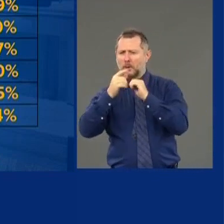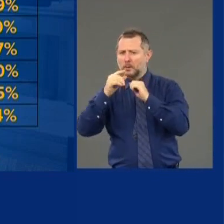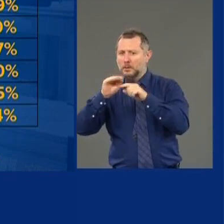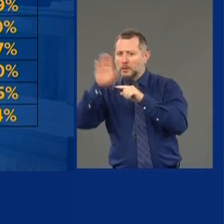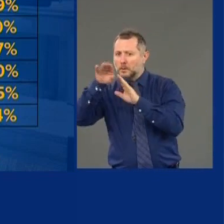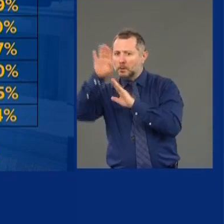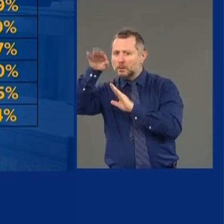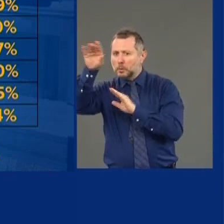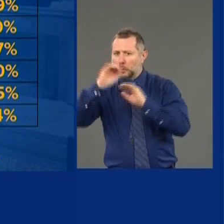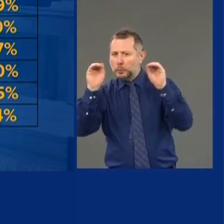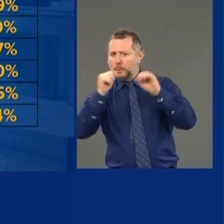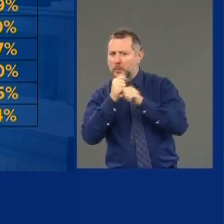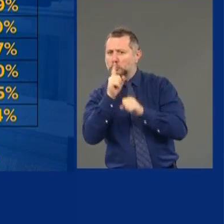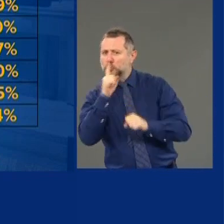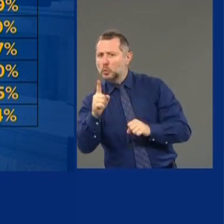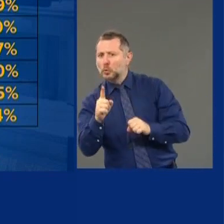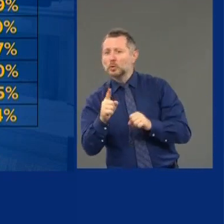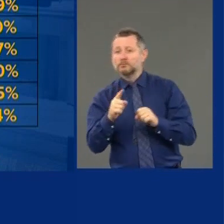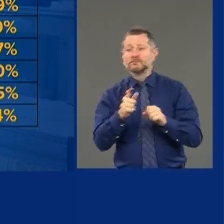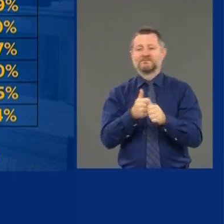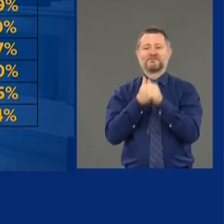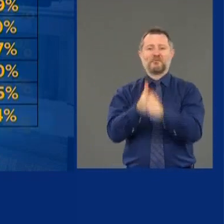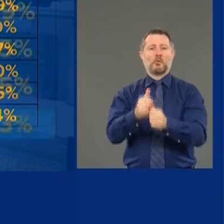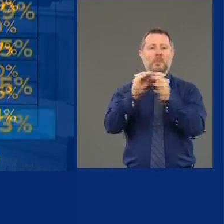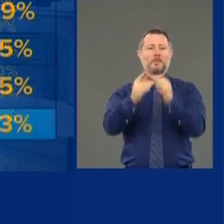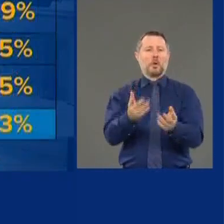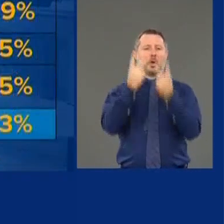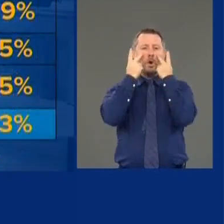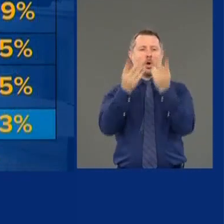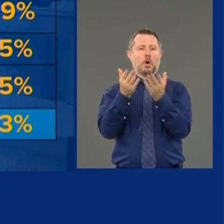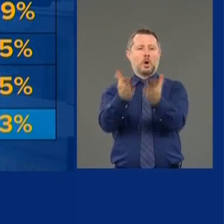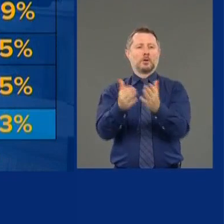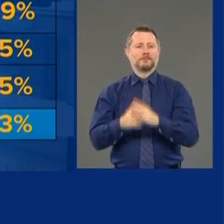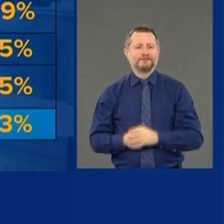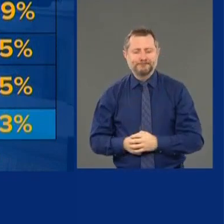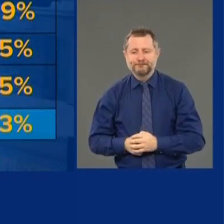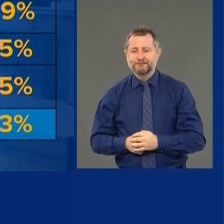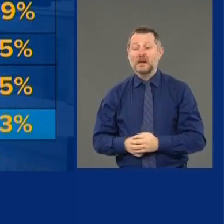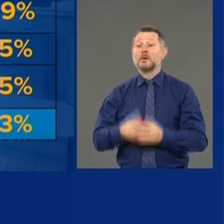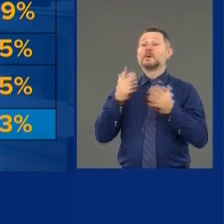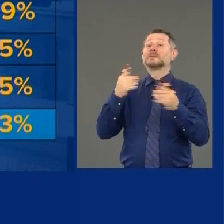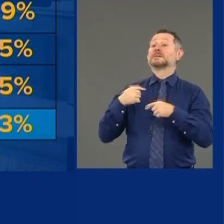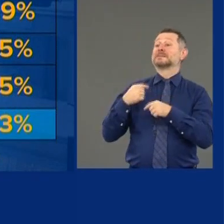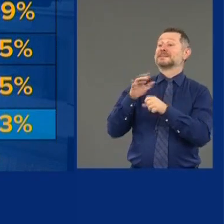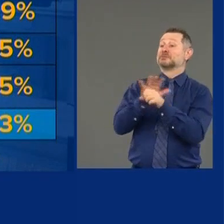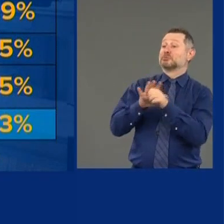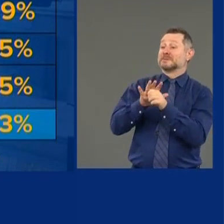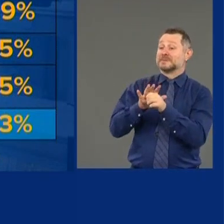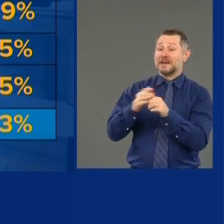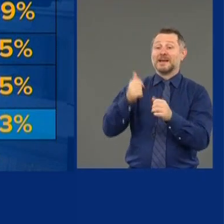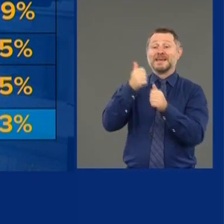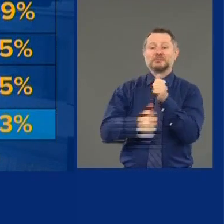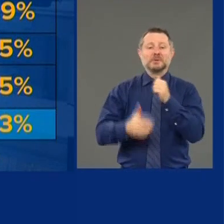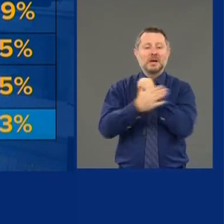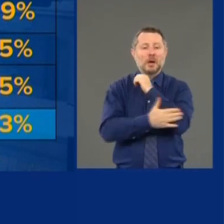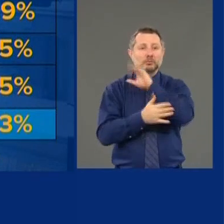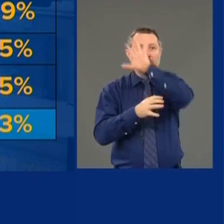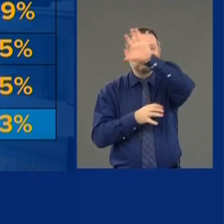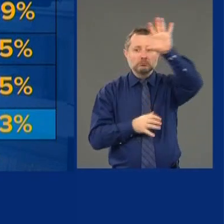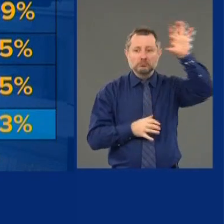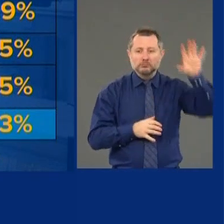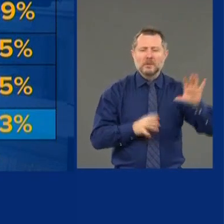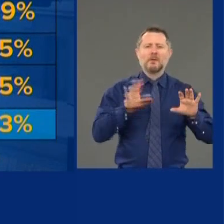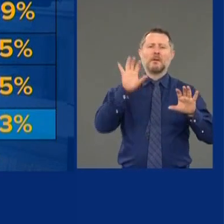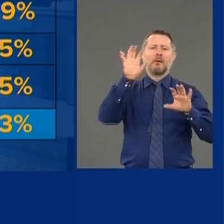a spike. How do you do that? You follow the numbers on a daily basis by region, by county in the state.